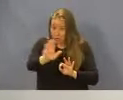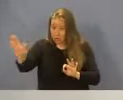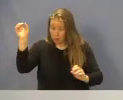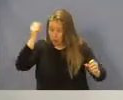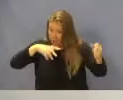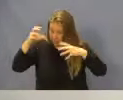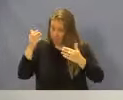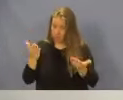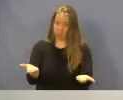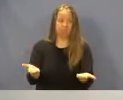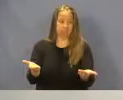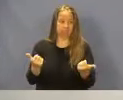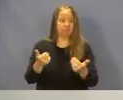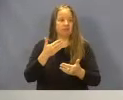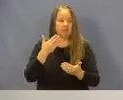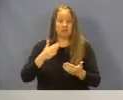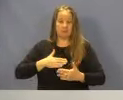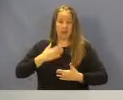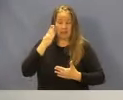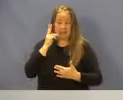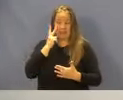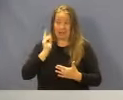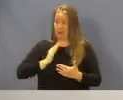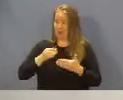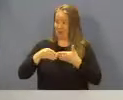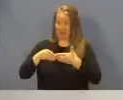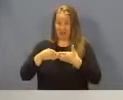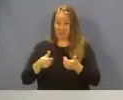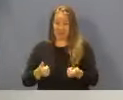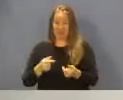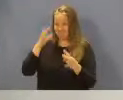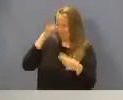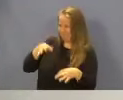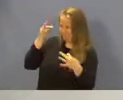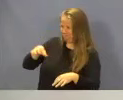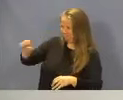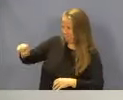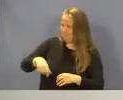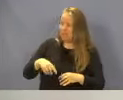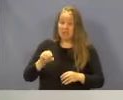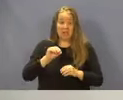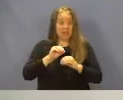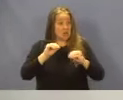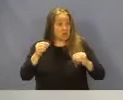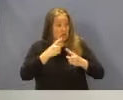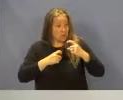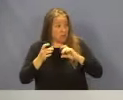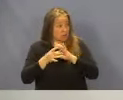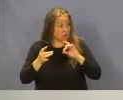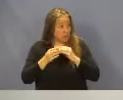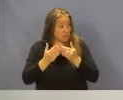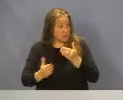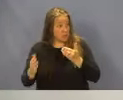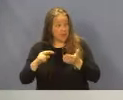and glad to see our flexibility. Definitely. If there are no questions or comments further,